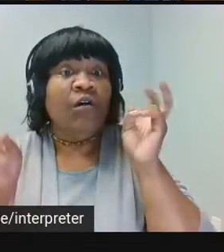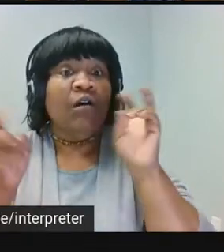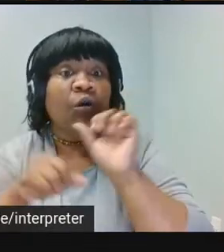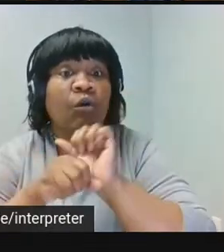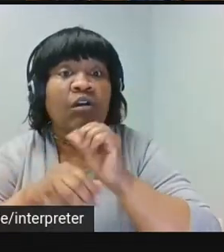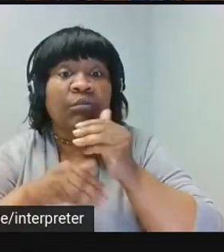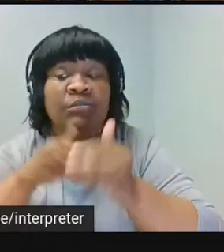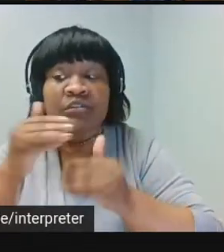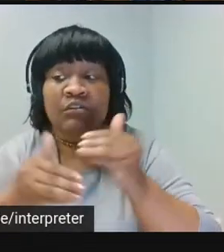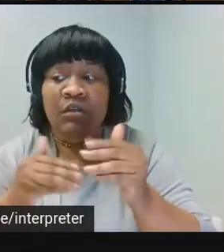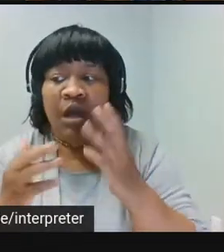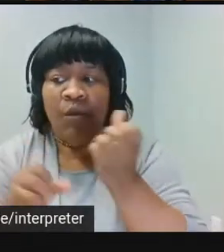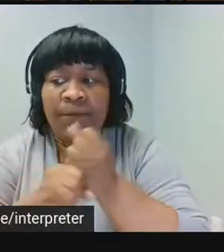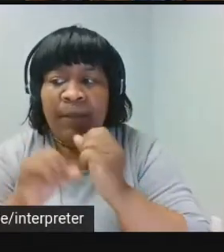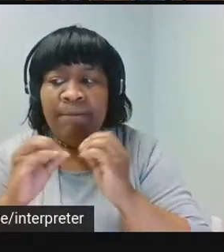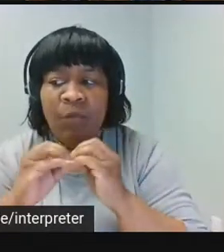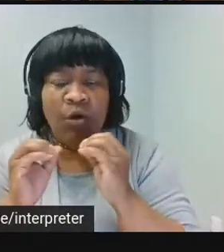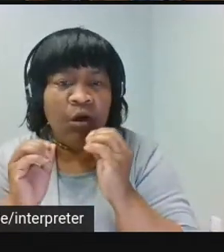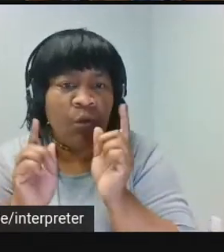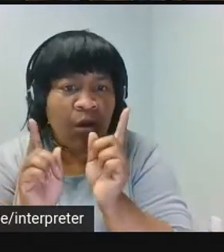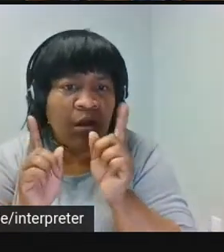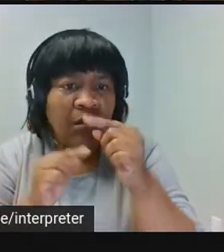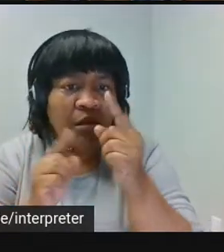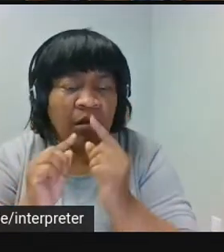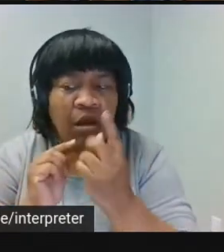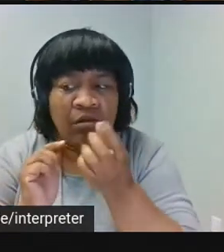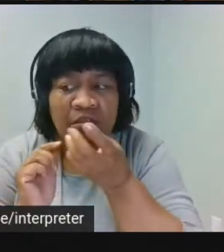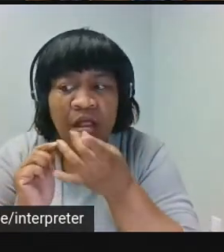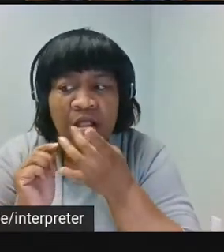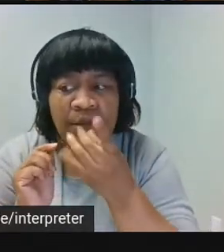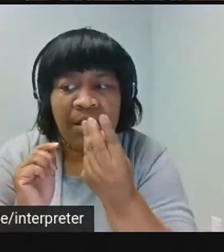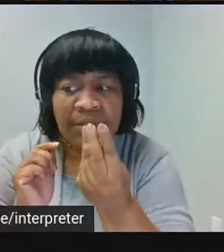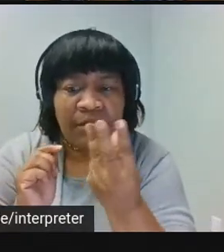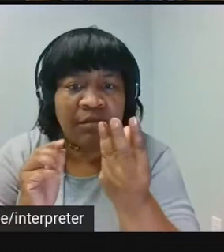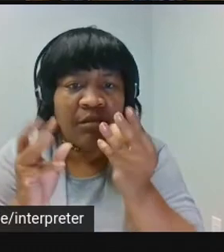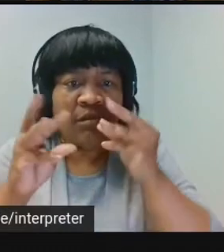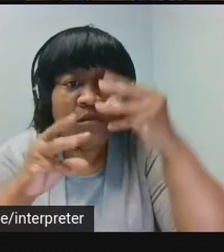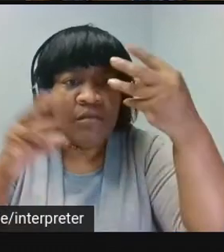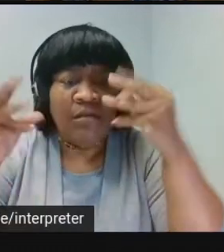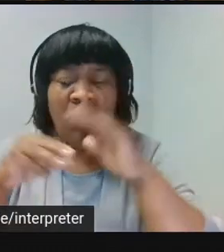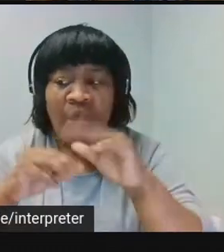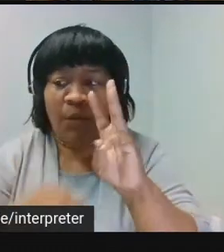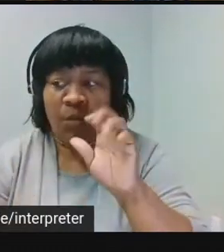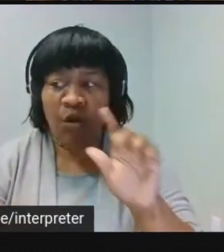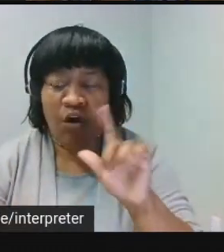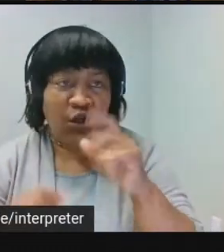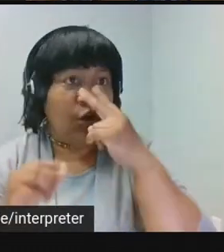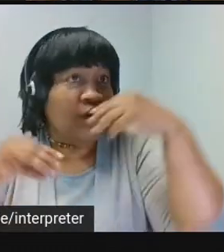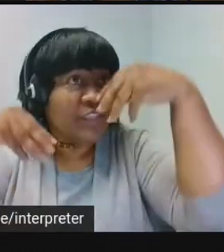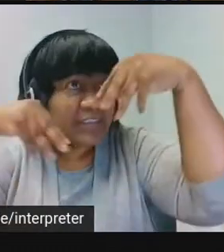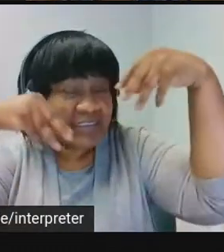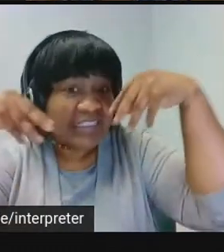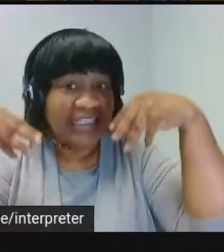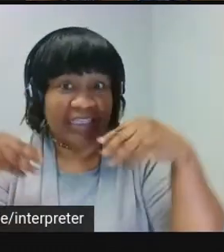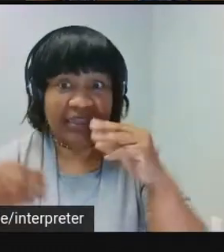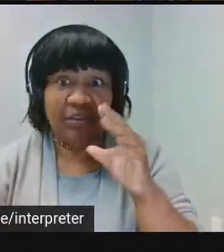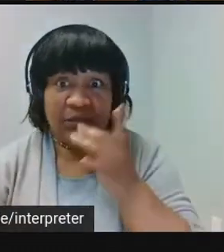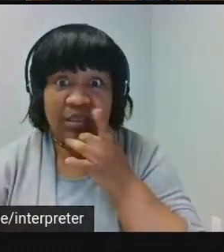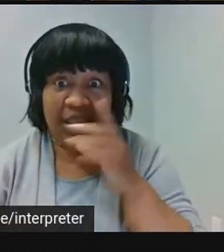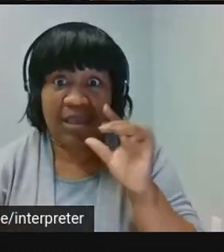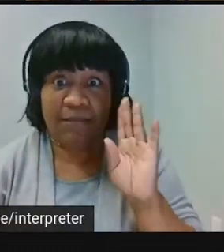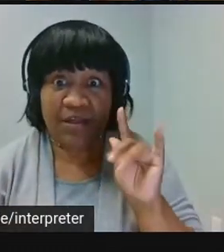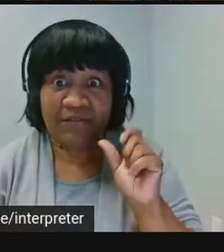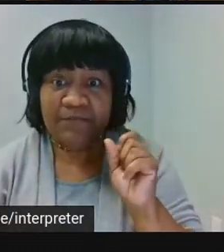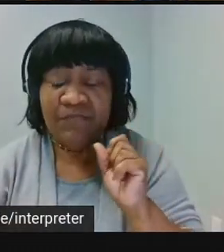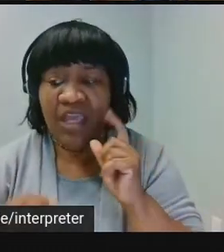I look to create smaller one-off standalone bulbs that can be installed on exhibition walls or ceiling fixtures. I